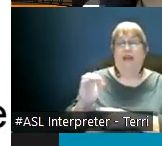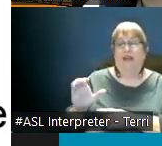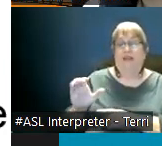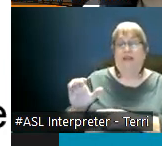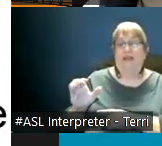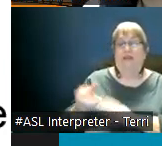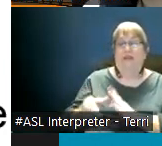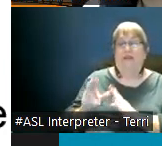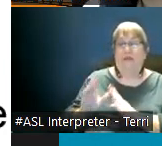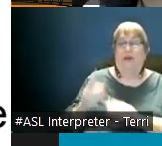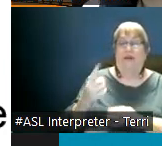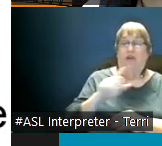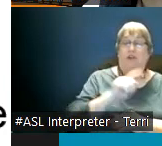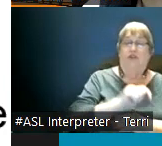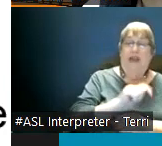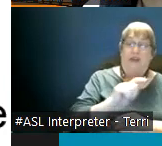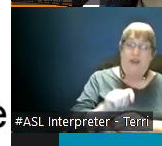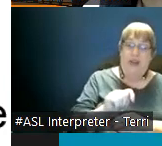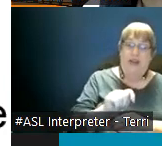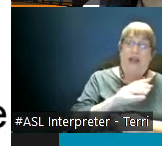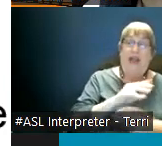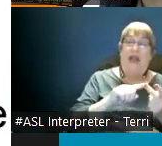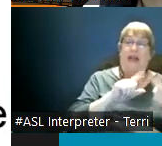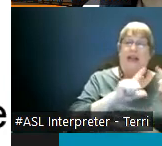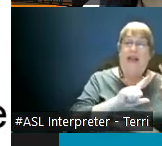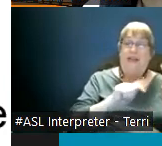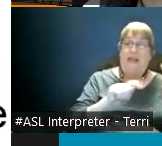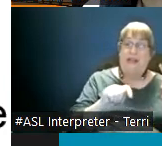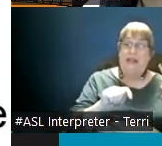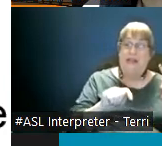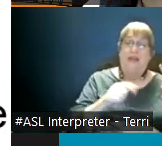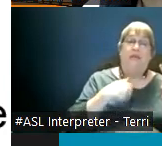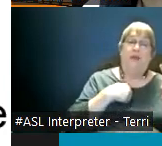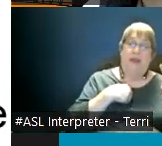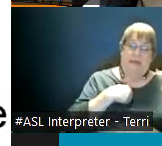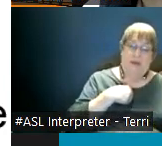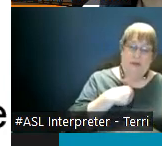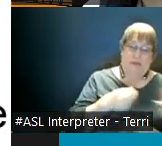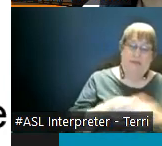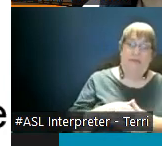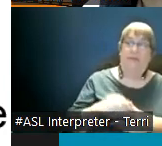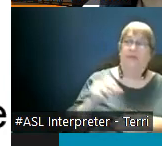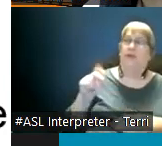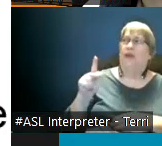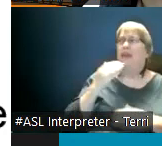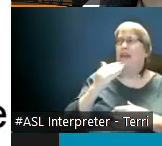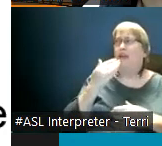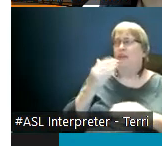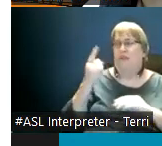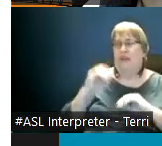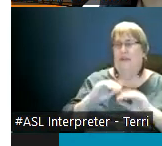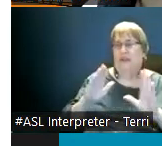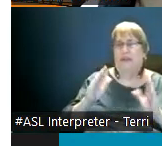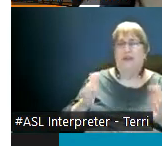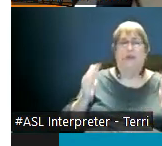in tenure track and ltt reviews okay thank you for clarifying can we um go to the